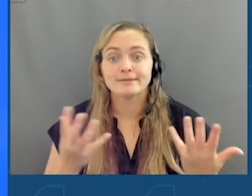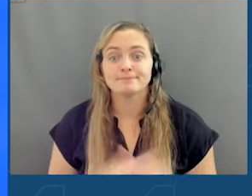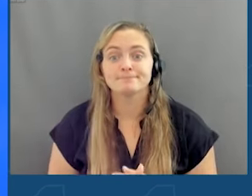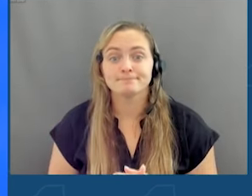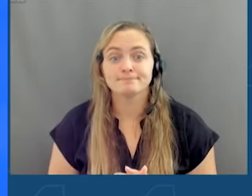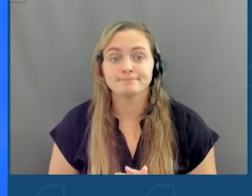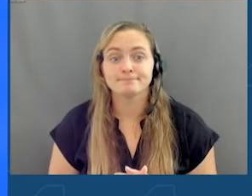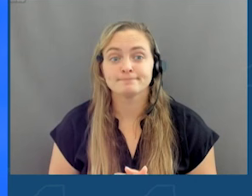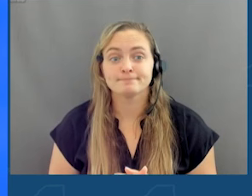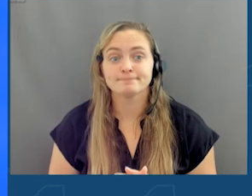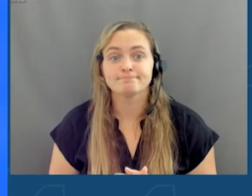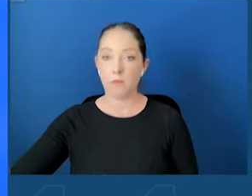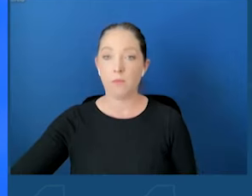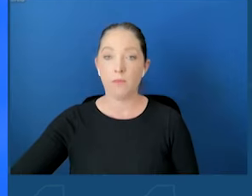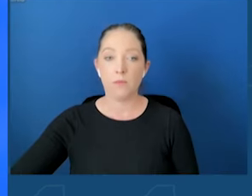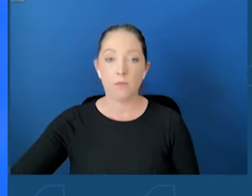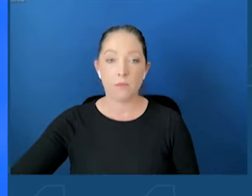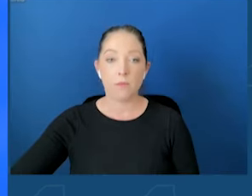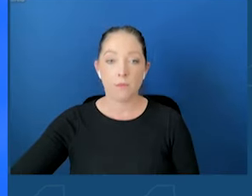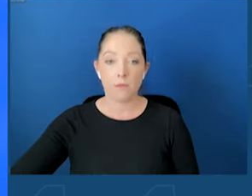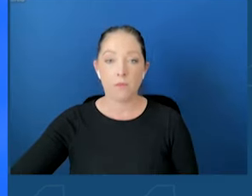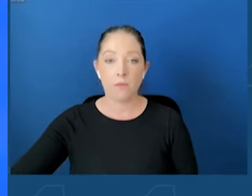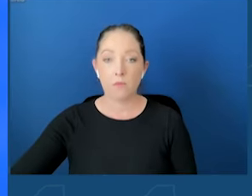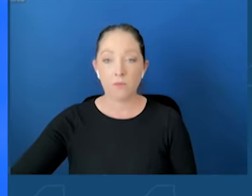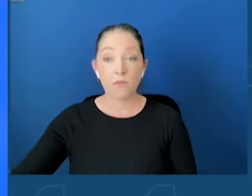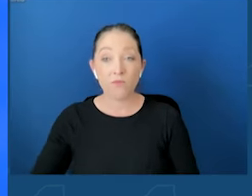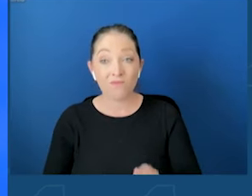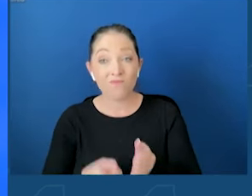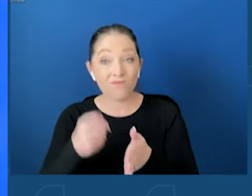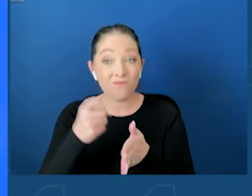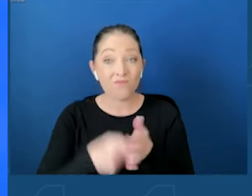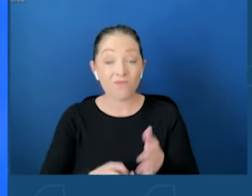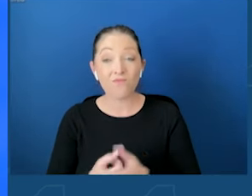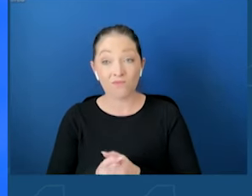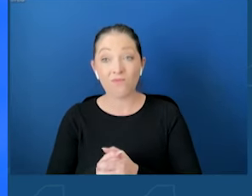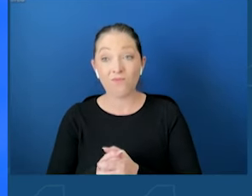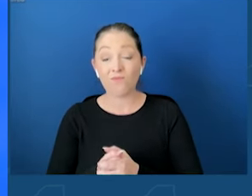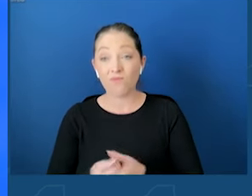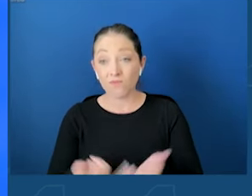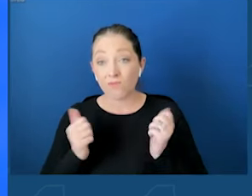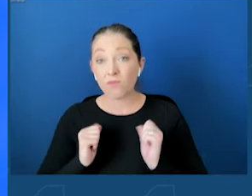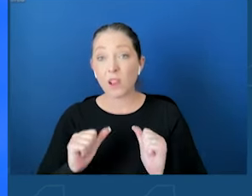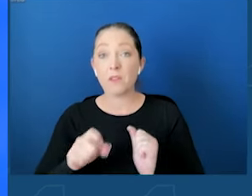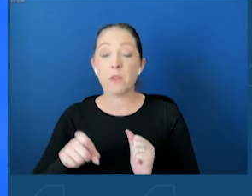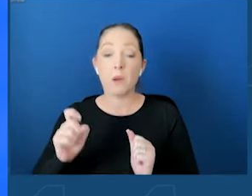And there's a cost. There's an effort. It has immobilization.